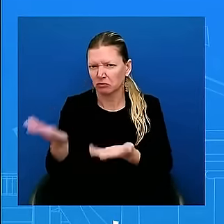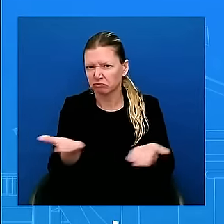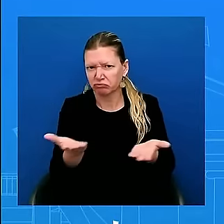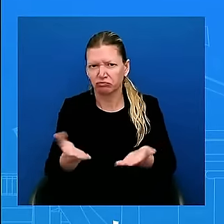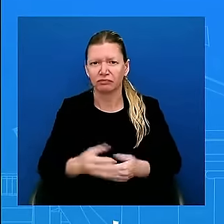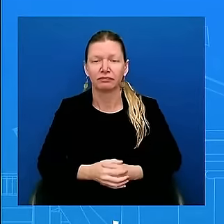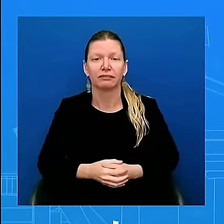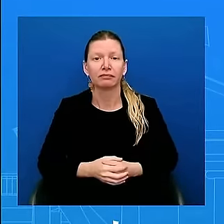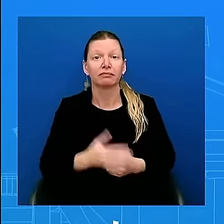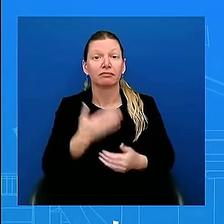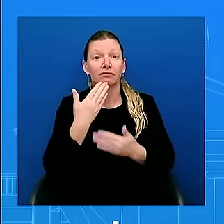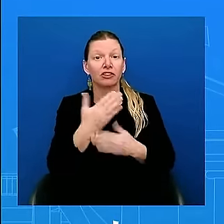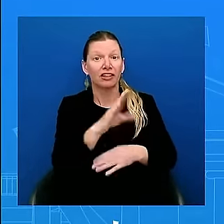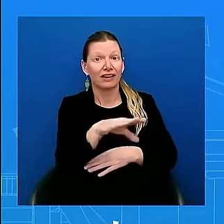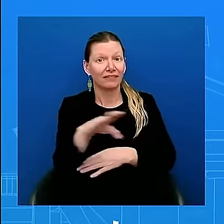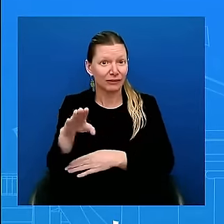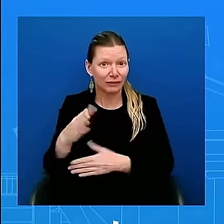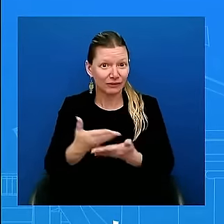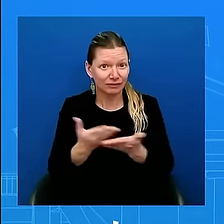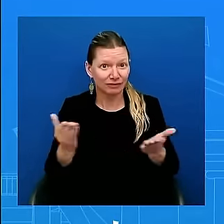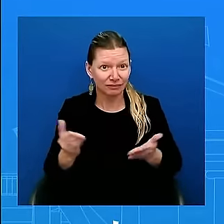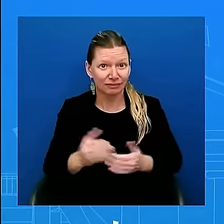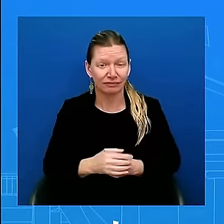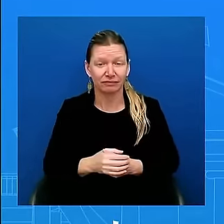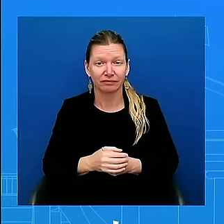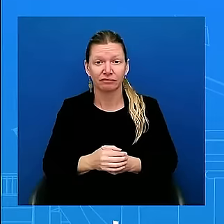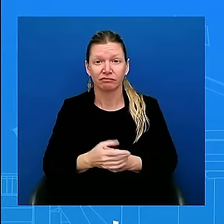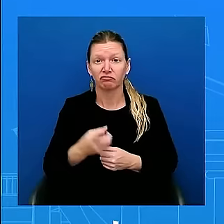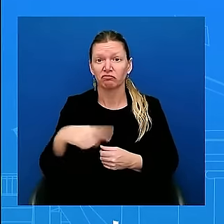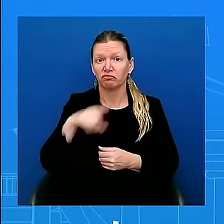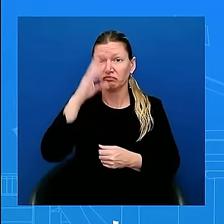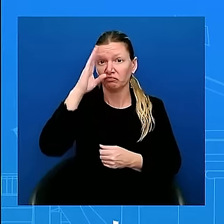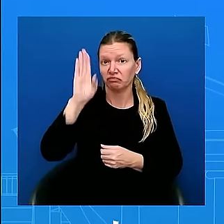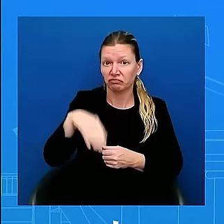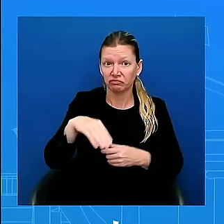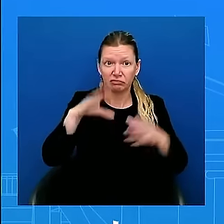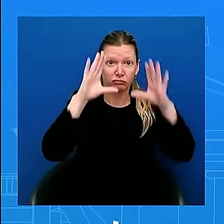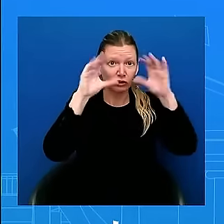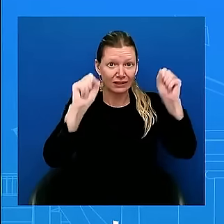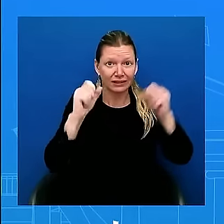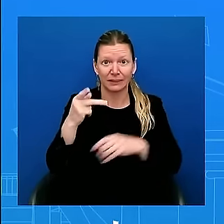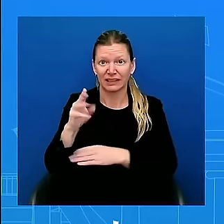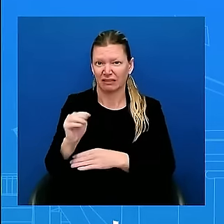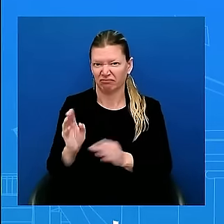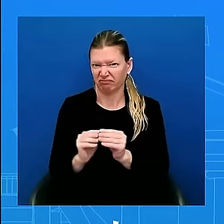As you all know, the President and the Prime Minister are meeting right now in the Oval Office.